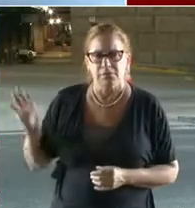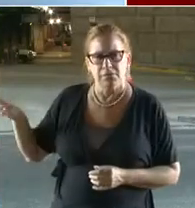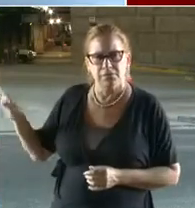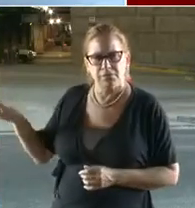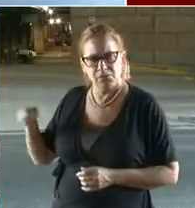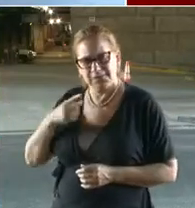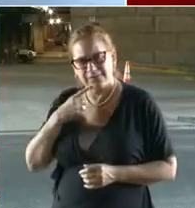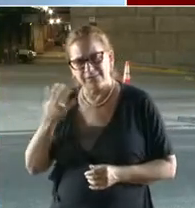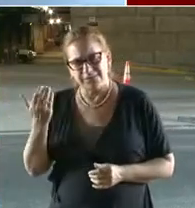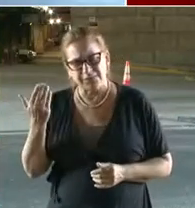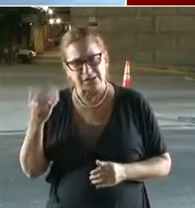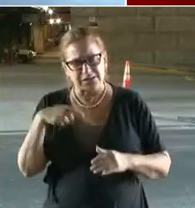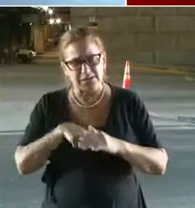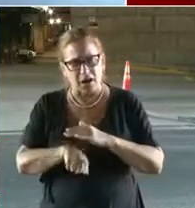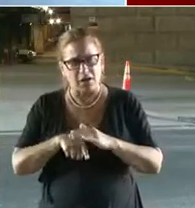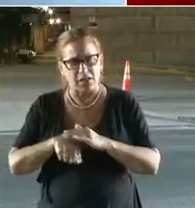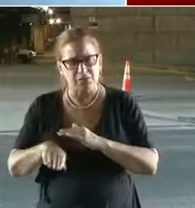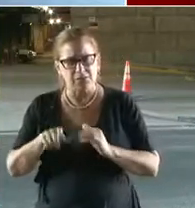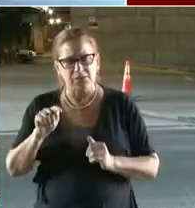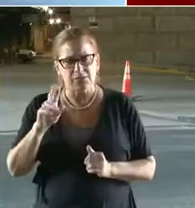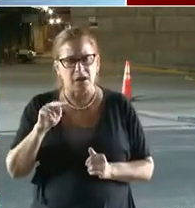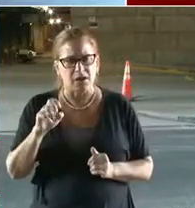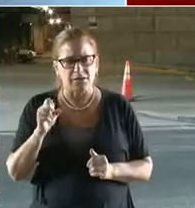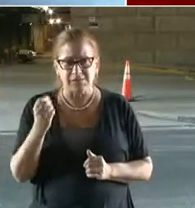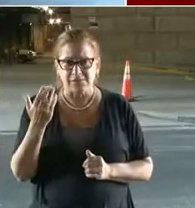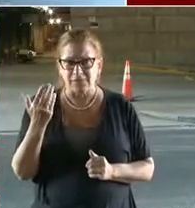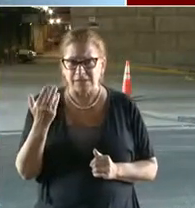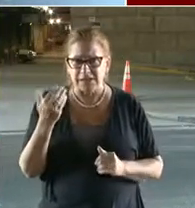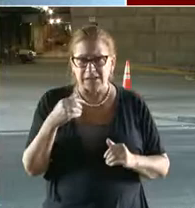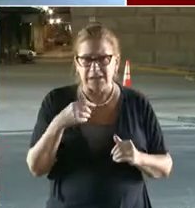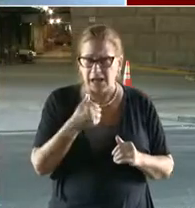And are there any that are, quote, in poor condition?